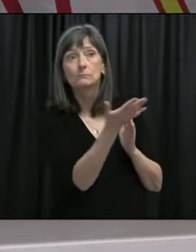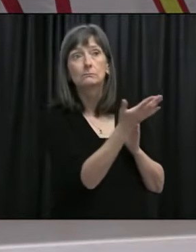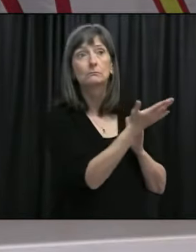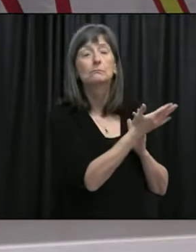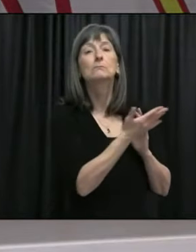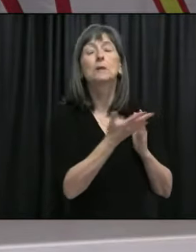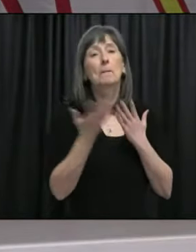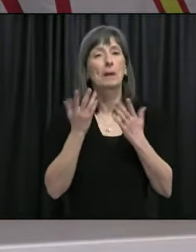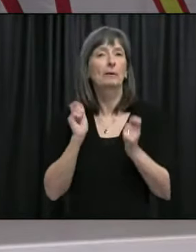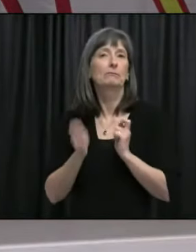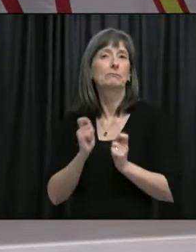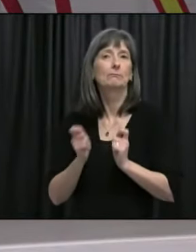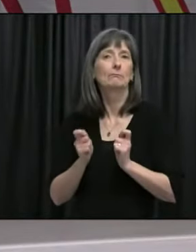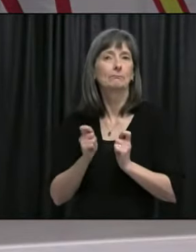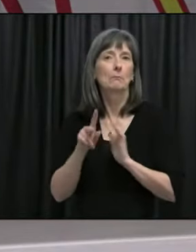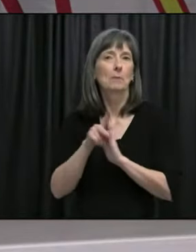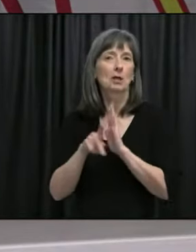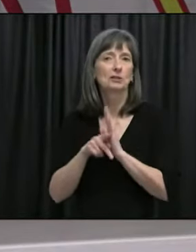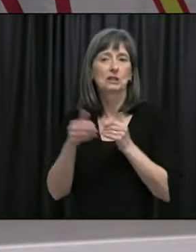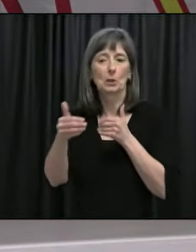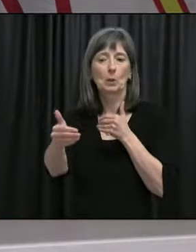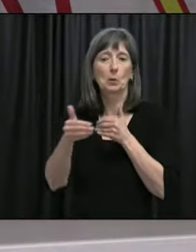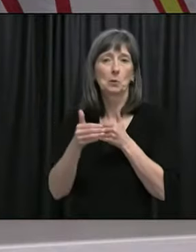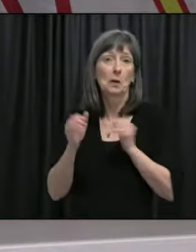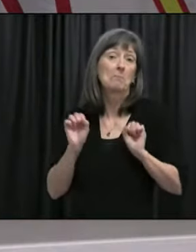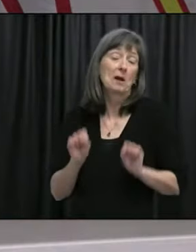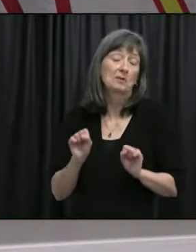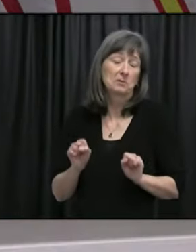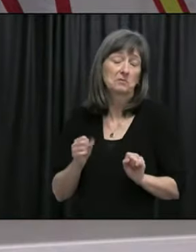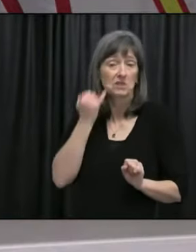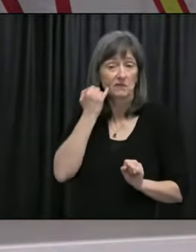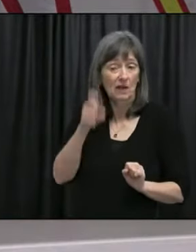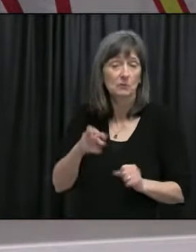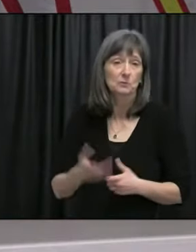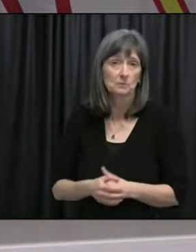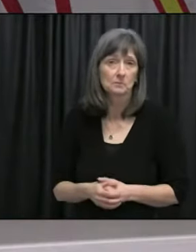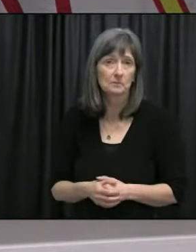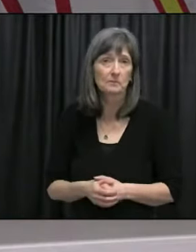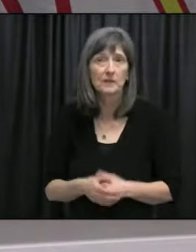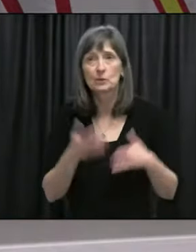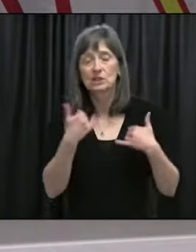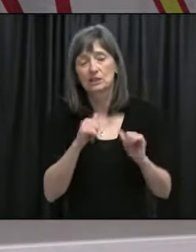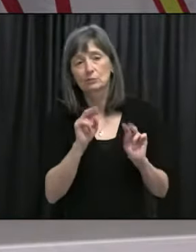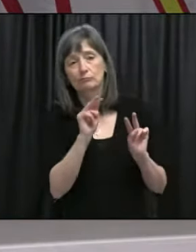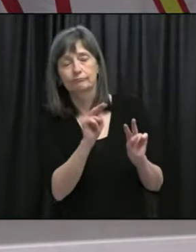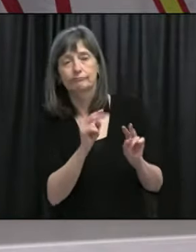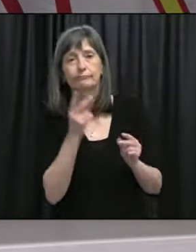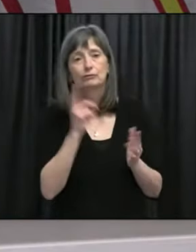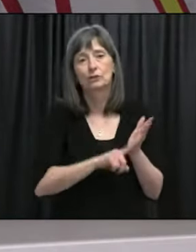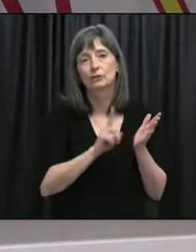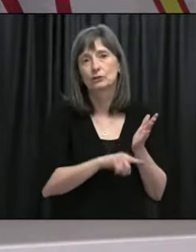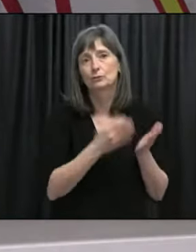you know, may have to adjust that policy, and we will if we have to. Um, but we're certainly still looking at it at this time.